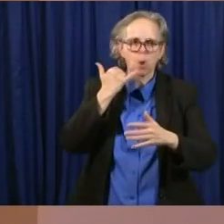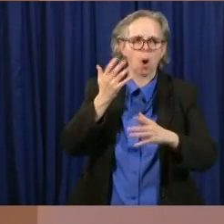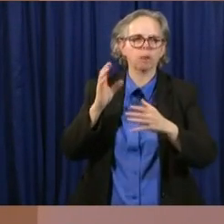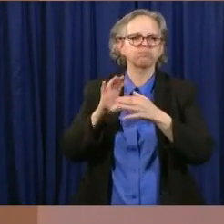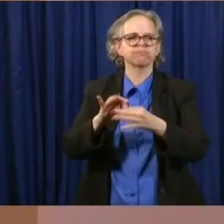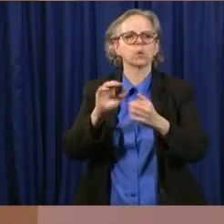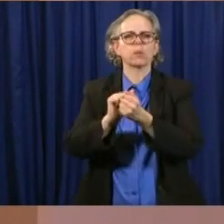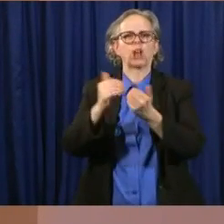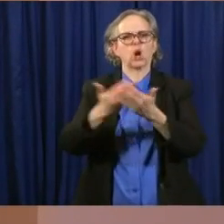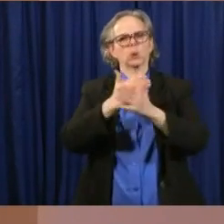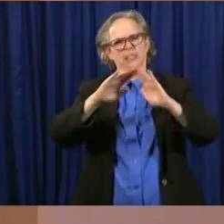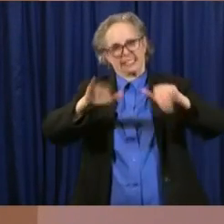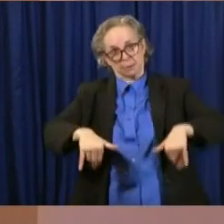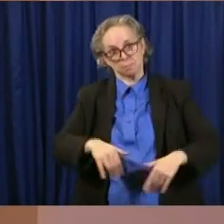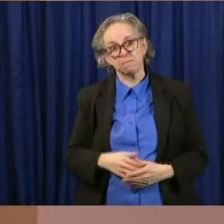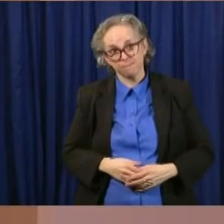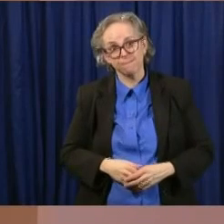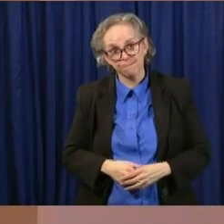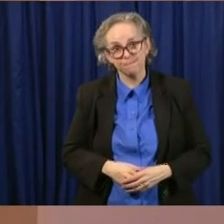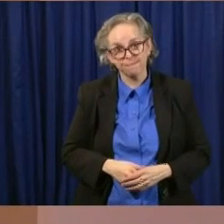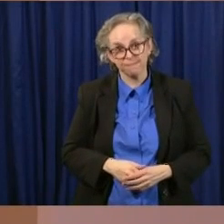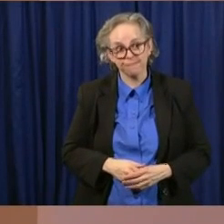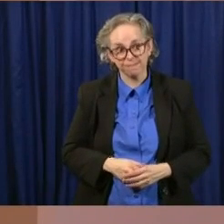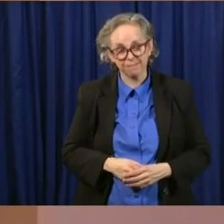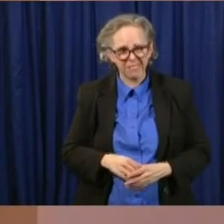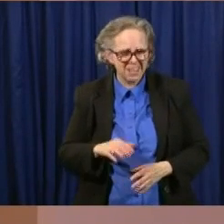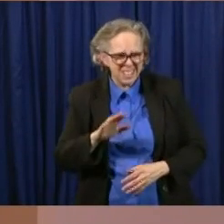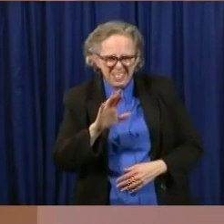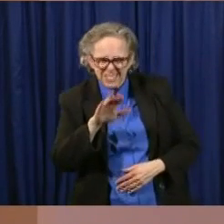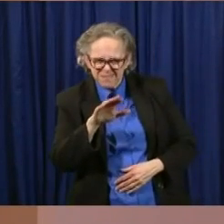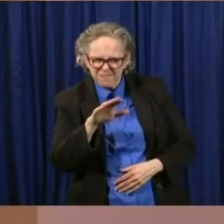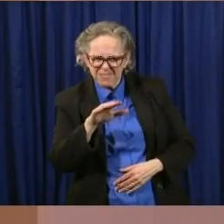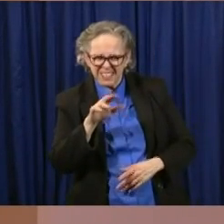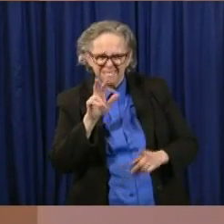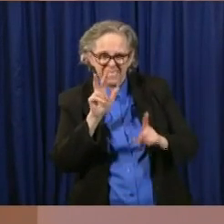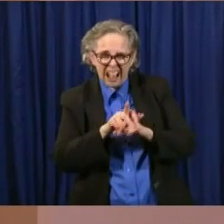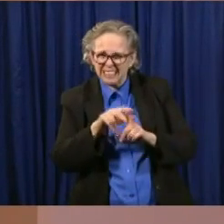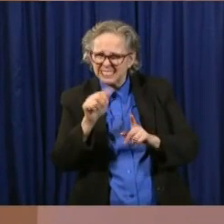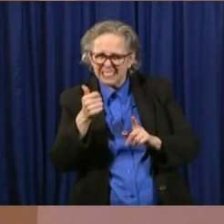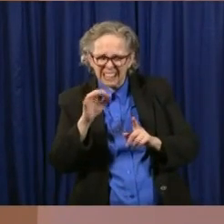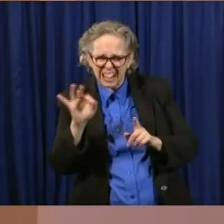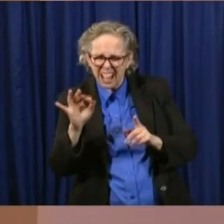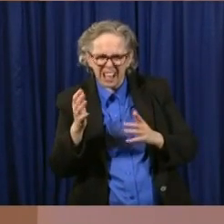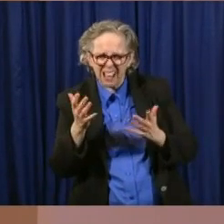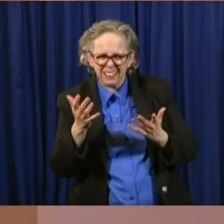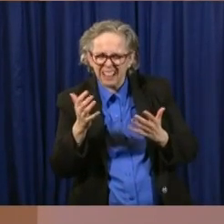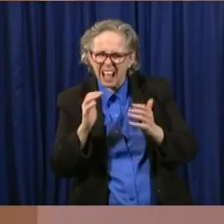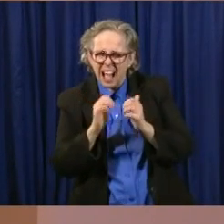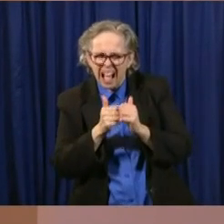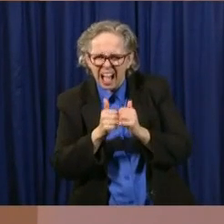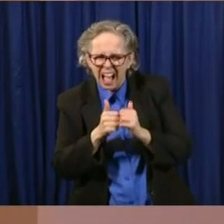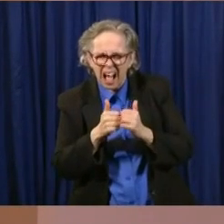And in terms of filing a 1099, what's the realistic wait for someone to get their check?